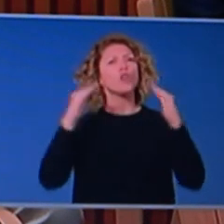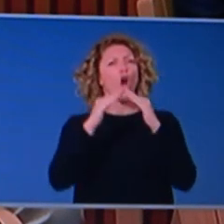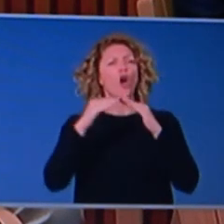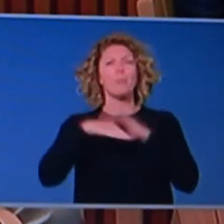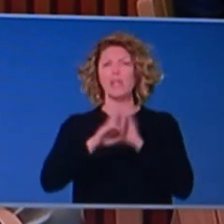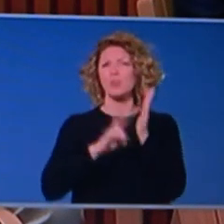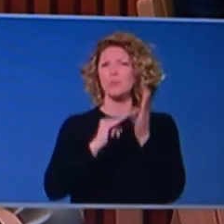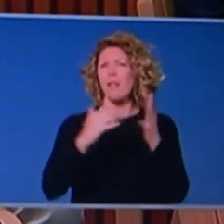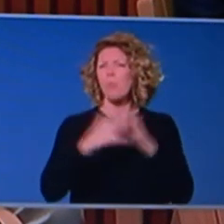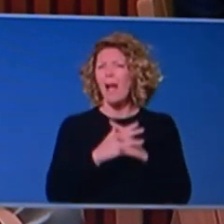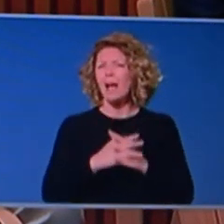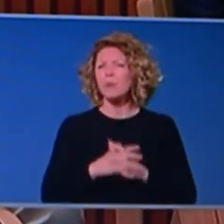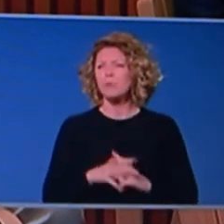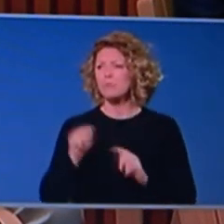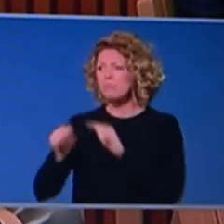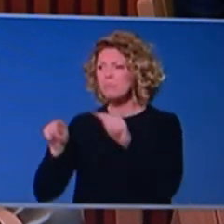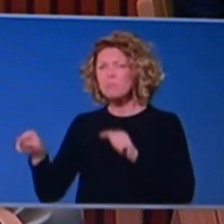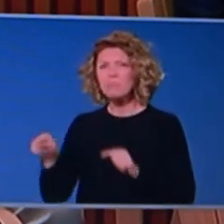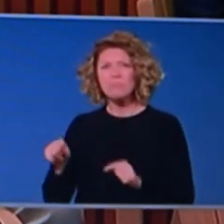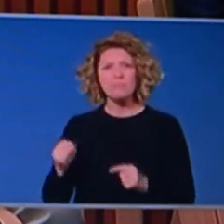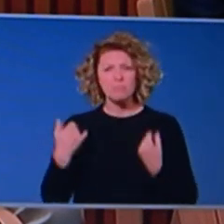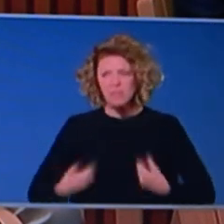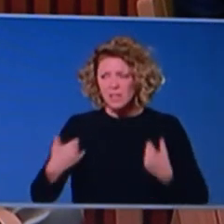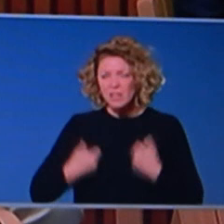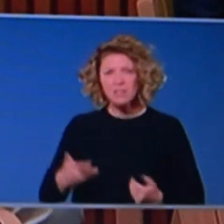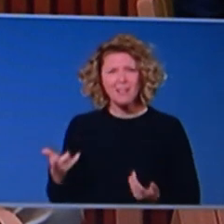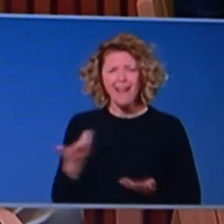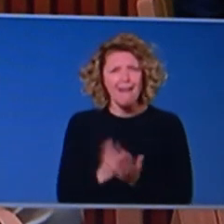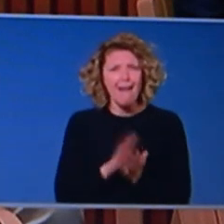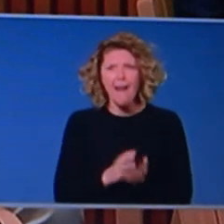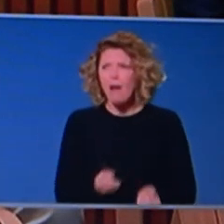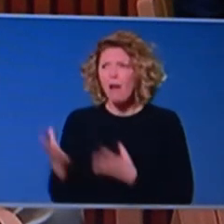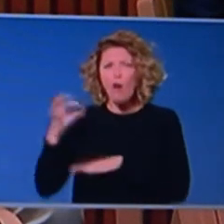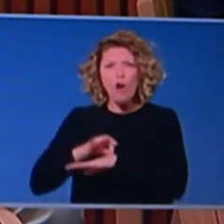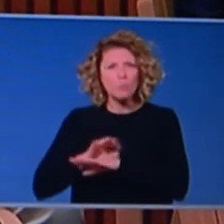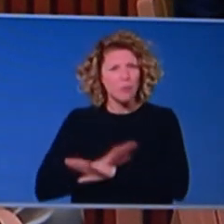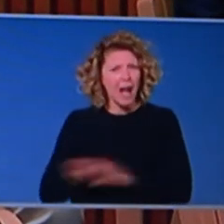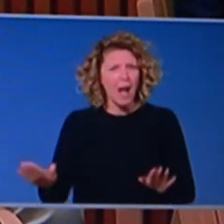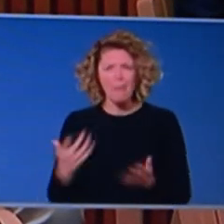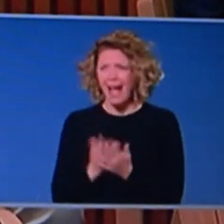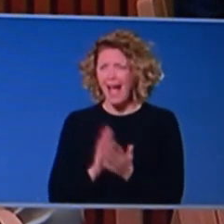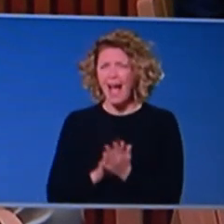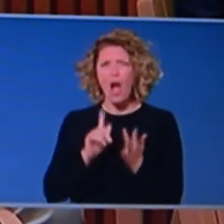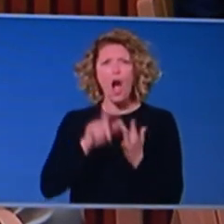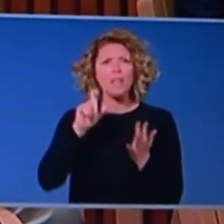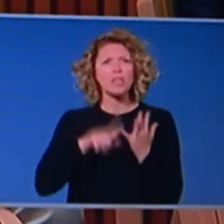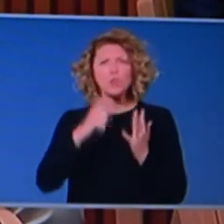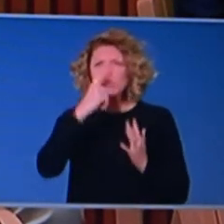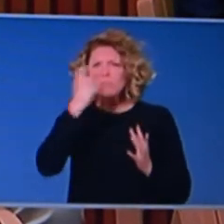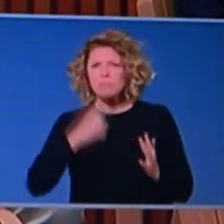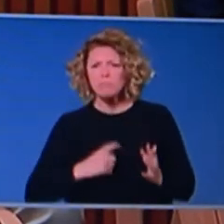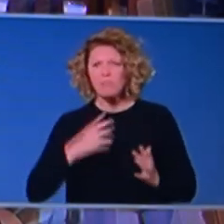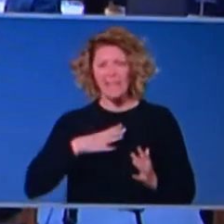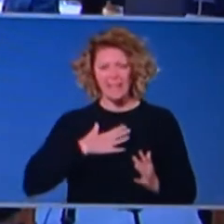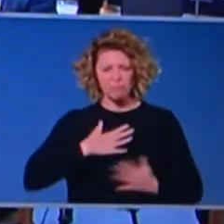there who can't go to hospital still get access to ICU care and ventilators? Well, look on the, on the first one,